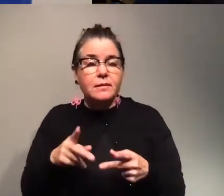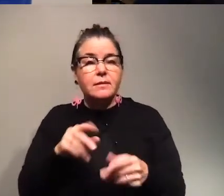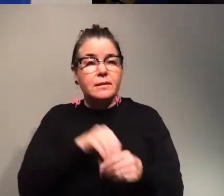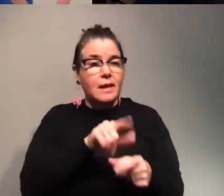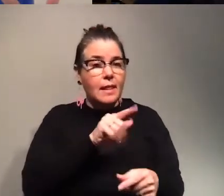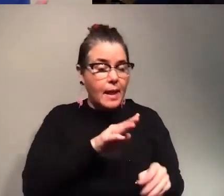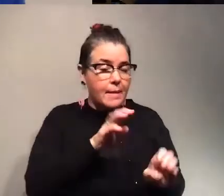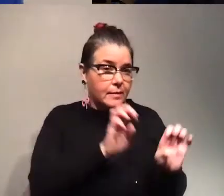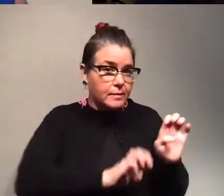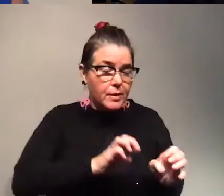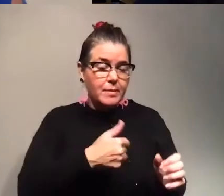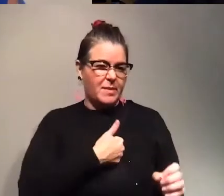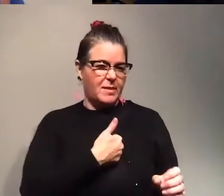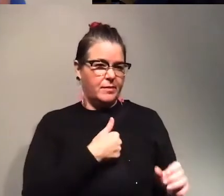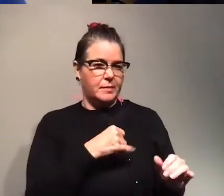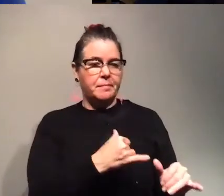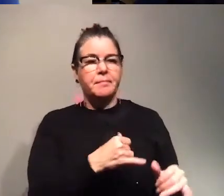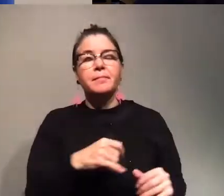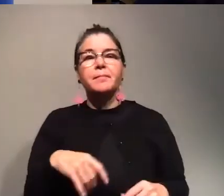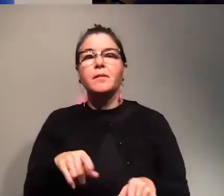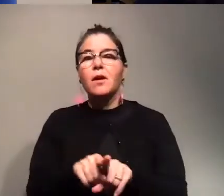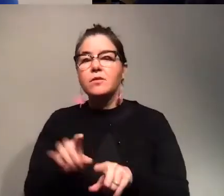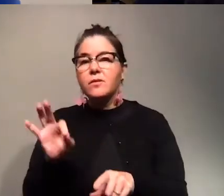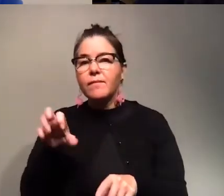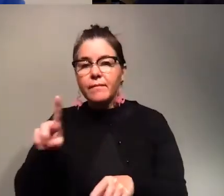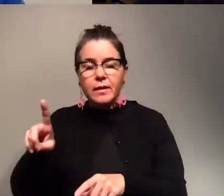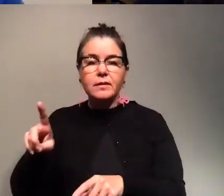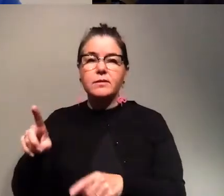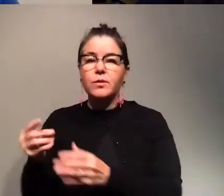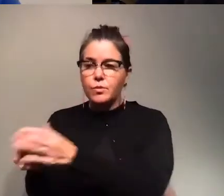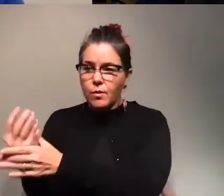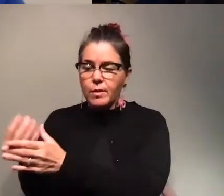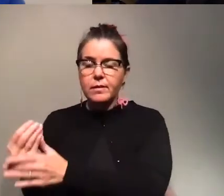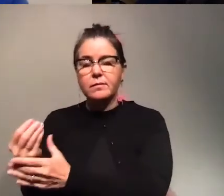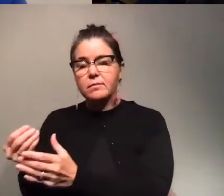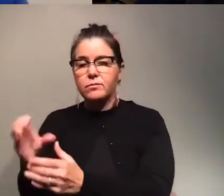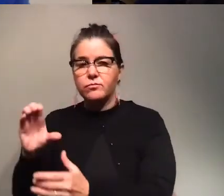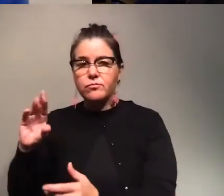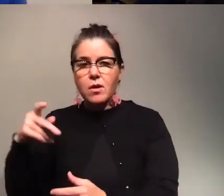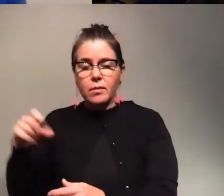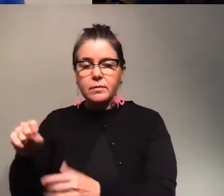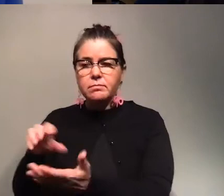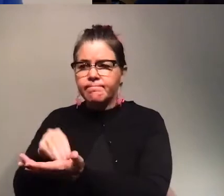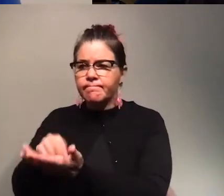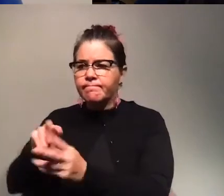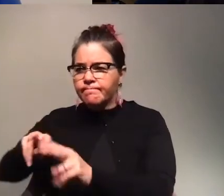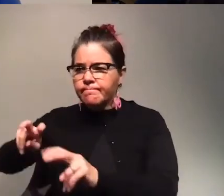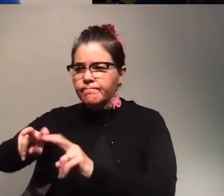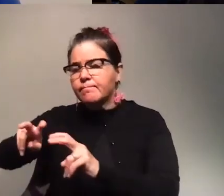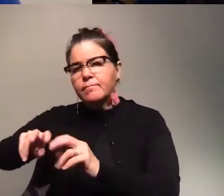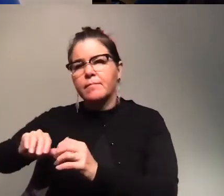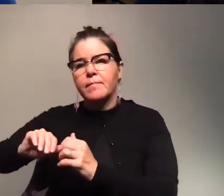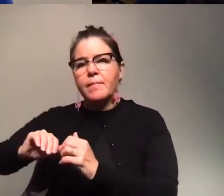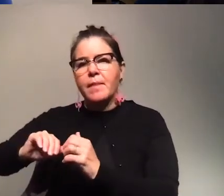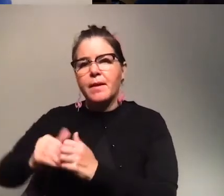experiments as myself or they can also be in the field growing crops and learning uh how to